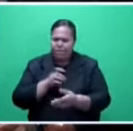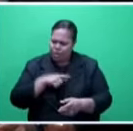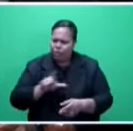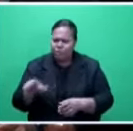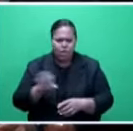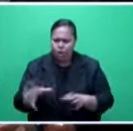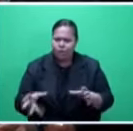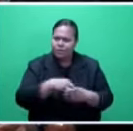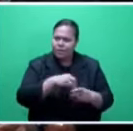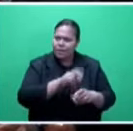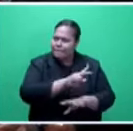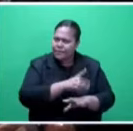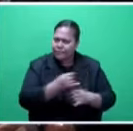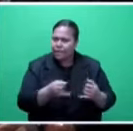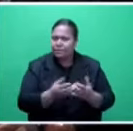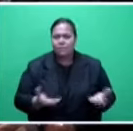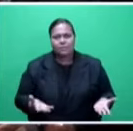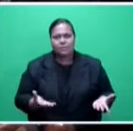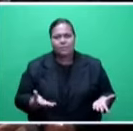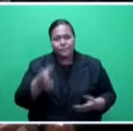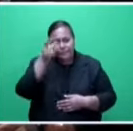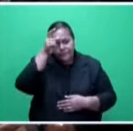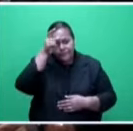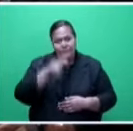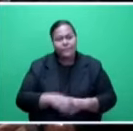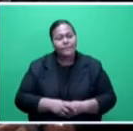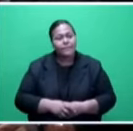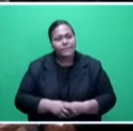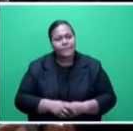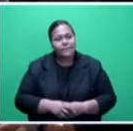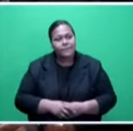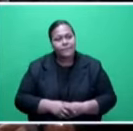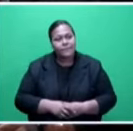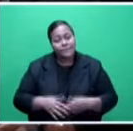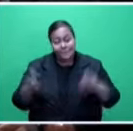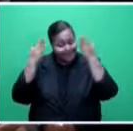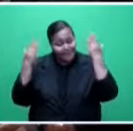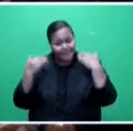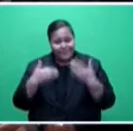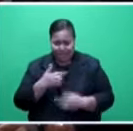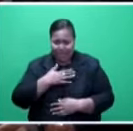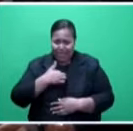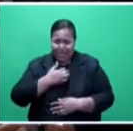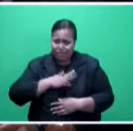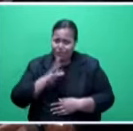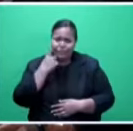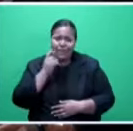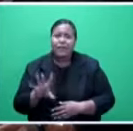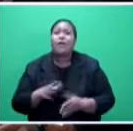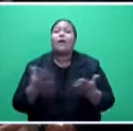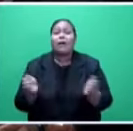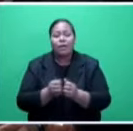Order. Order. Order. Mr. Speaker, we'd like to find out how many families have accessed their